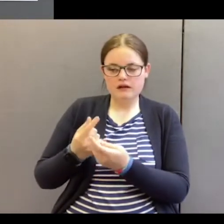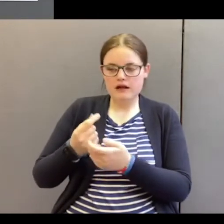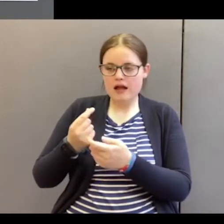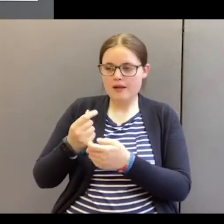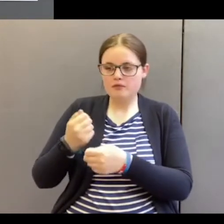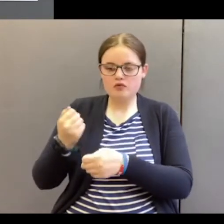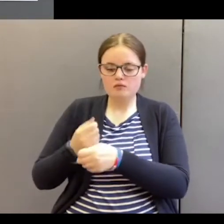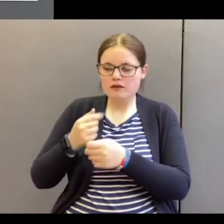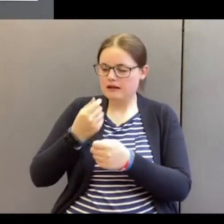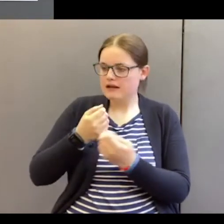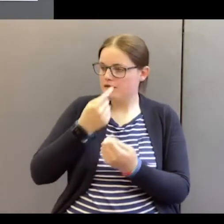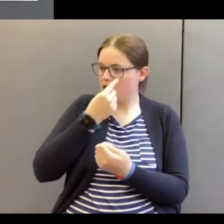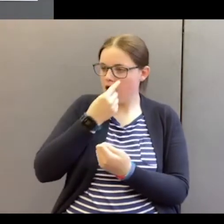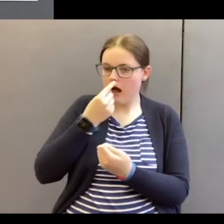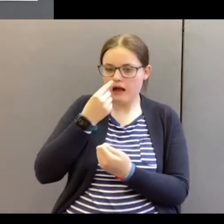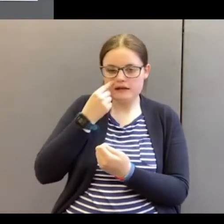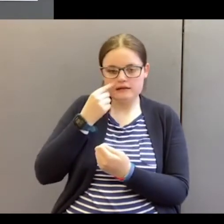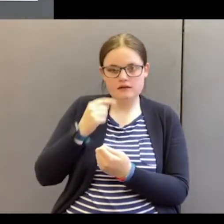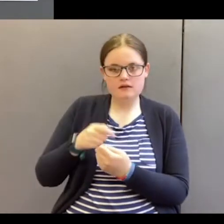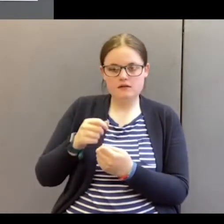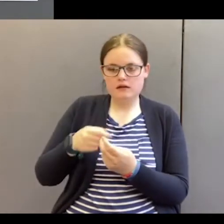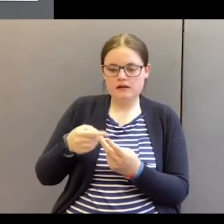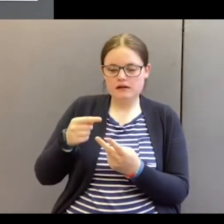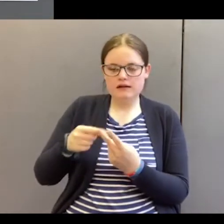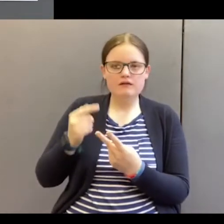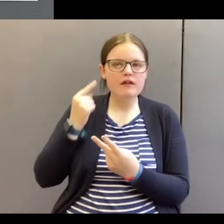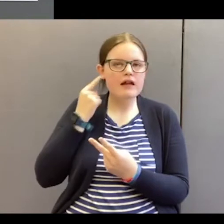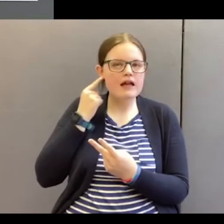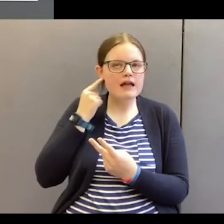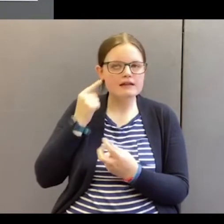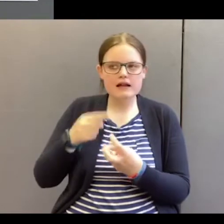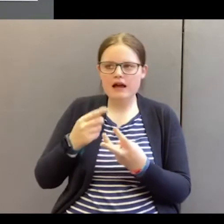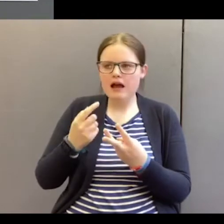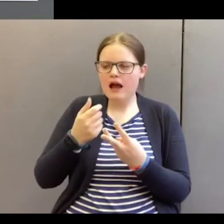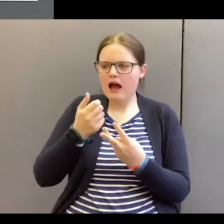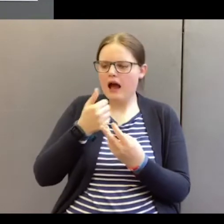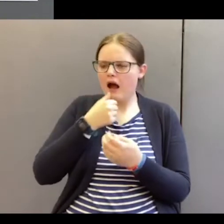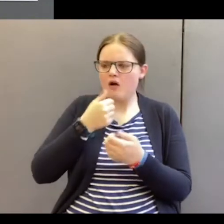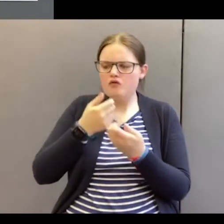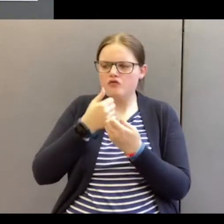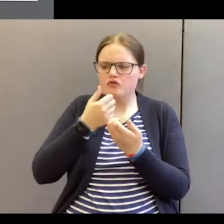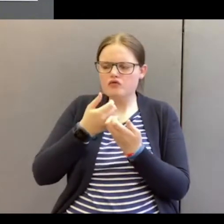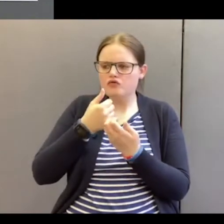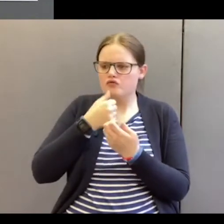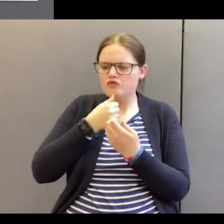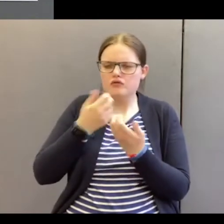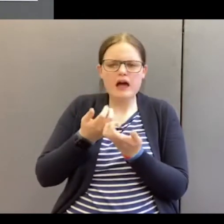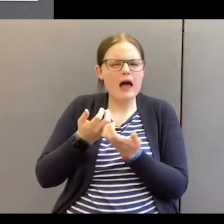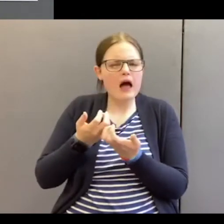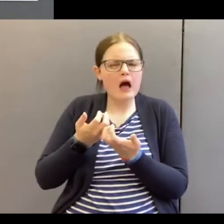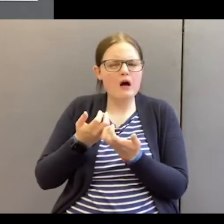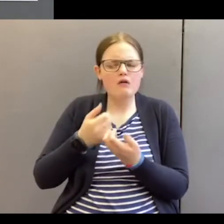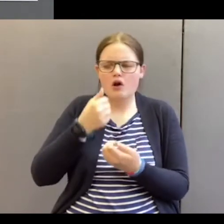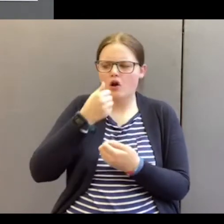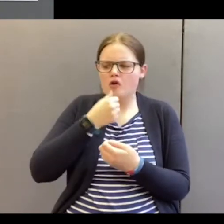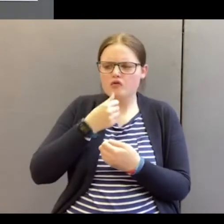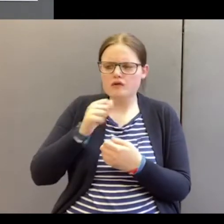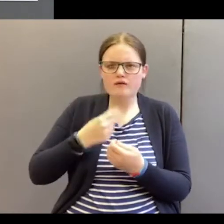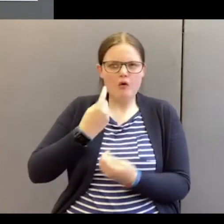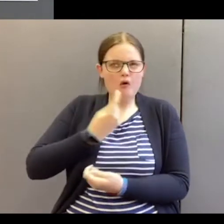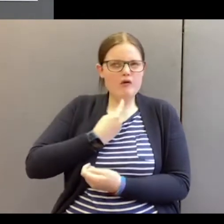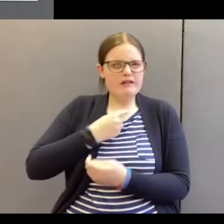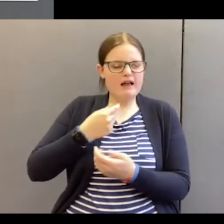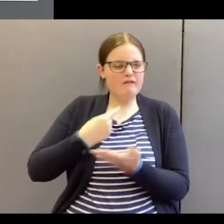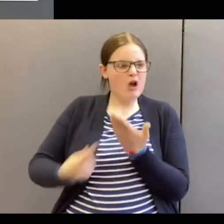you eyes. He's given you ears. How are you going to use them? Are you going to use them for yourself?